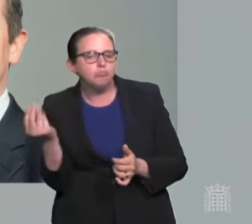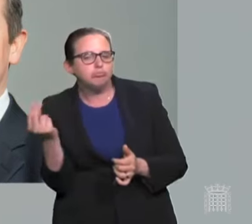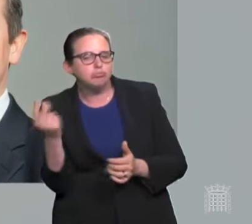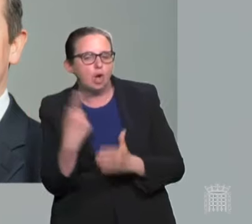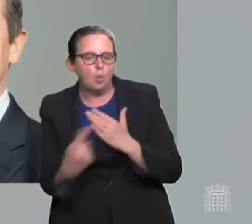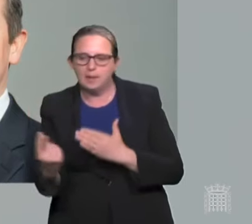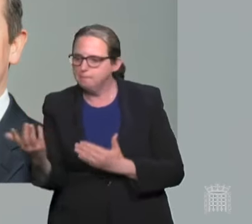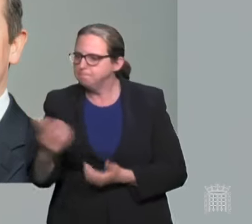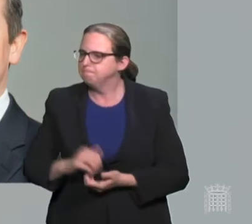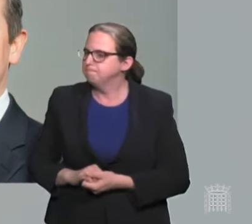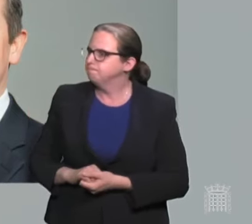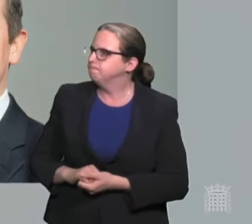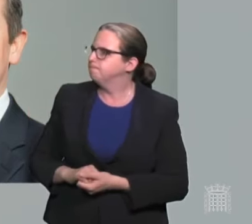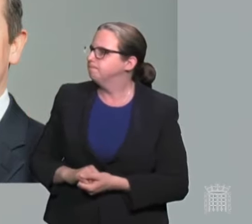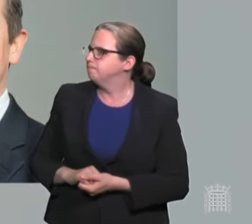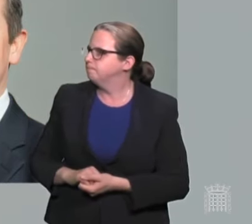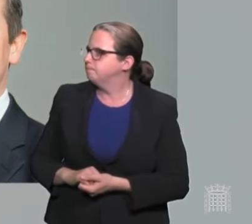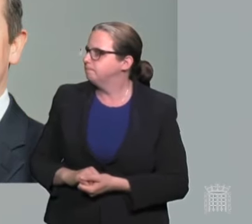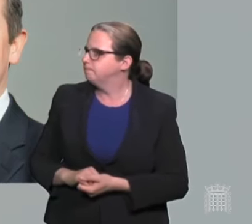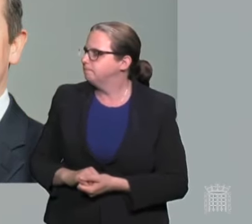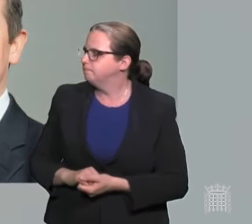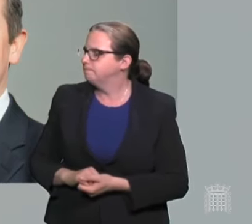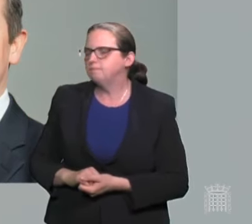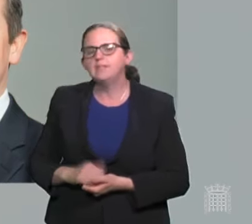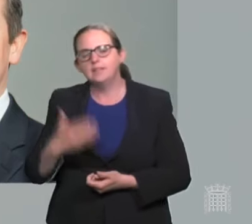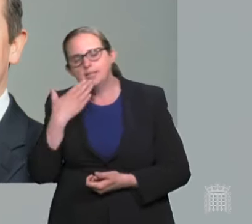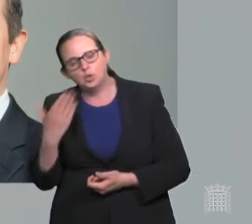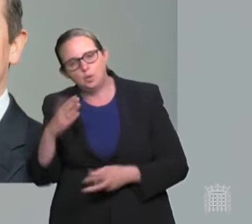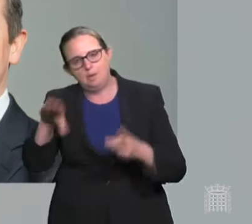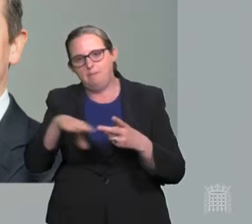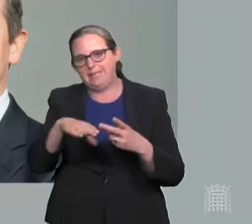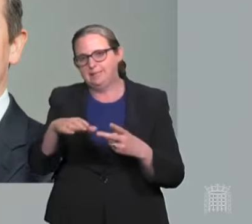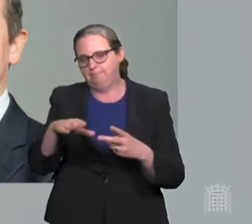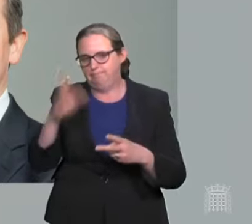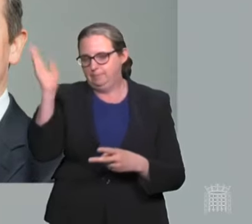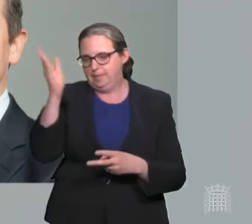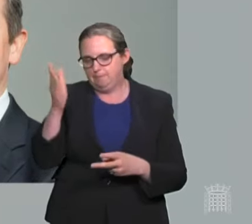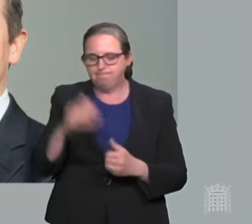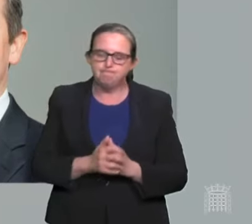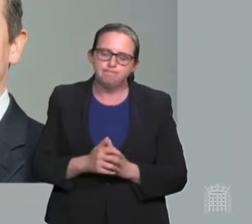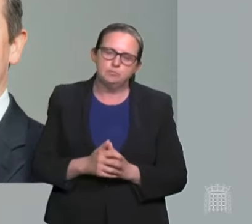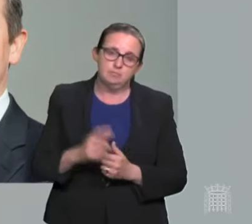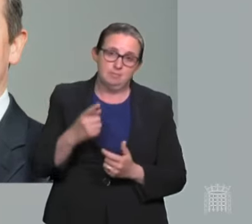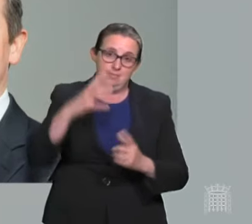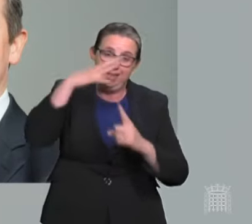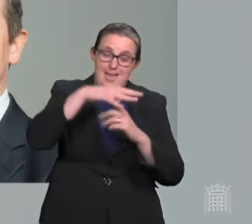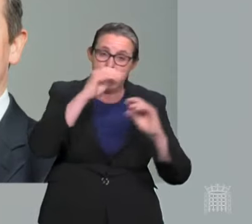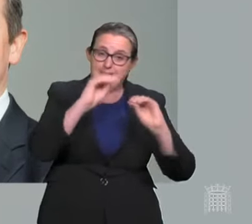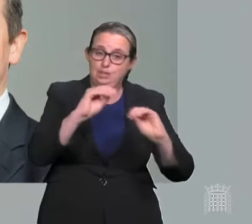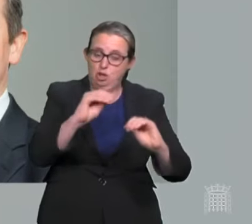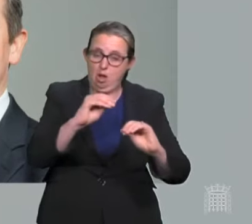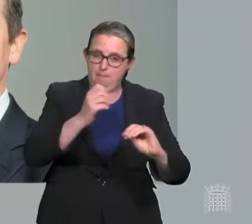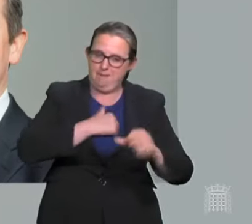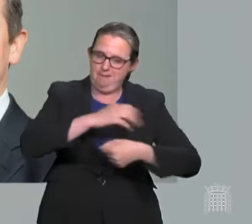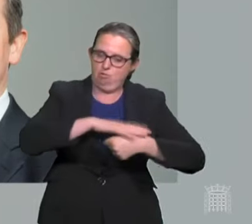Madam Deputy Speaker, one head teacher in my constituency tells the tale of losing more than 2,700 days of